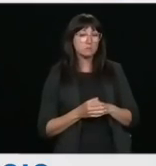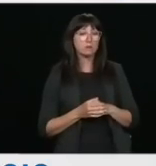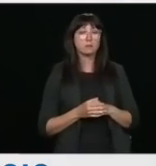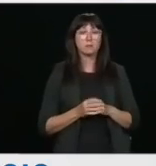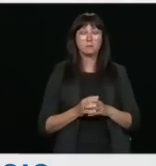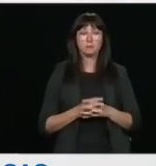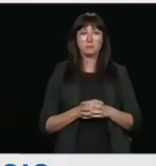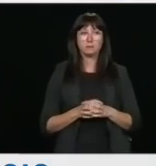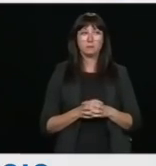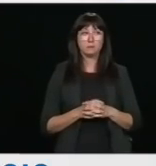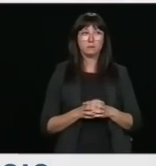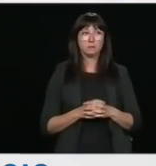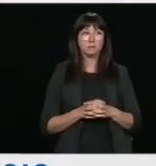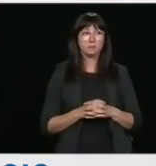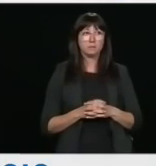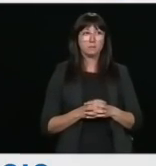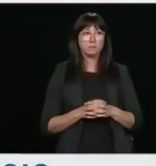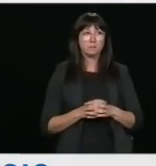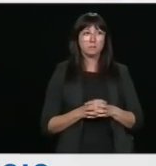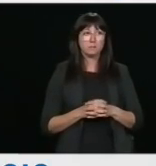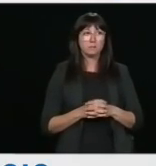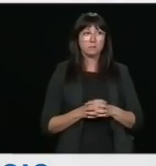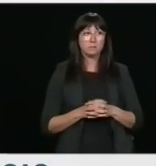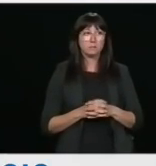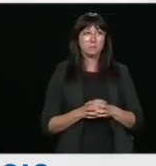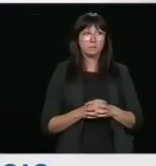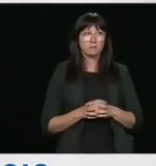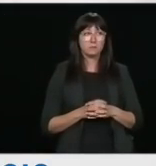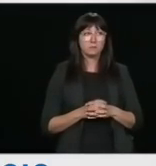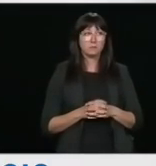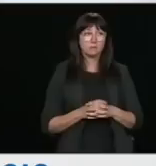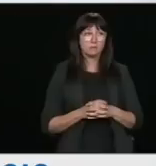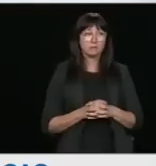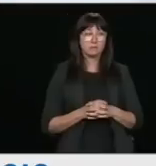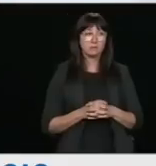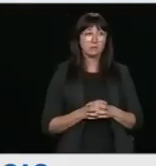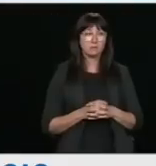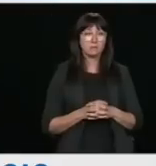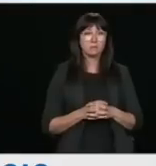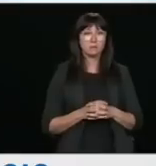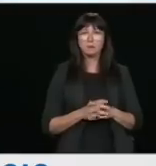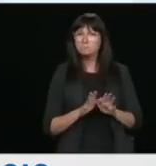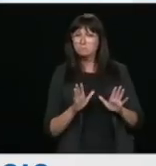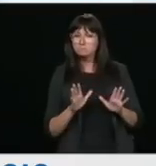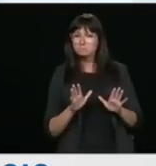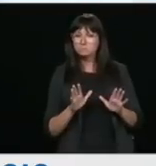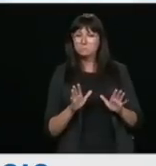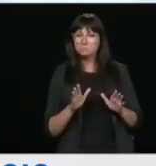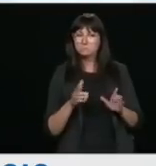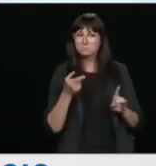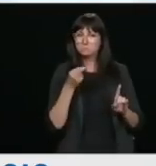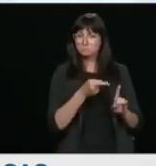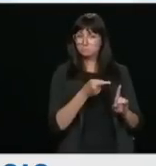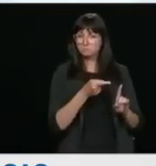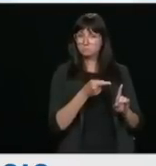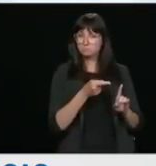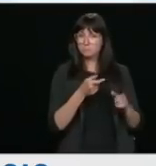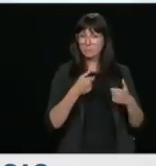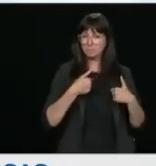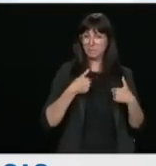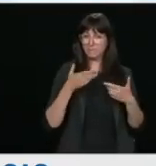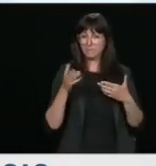Yeah, and I thought your question was directed to the director, but let me be very clear.